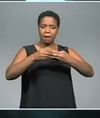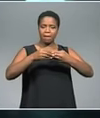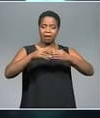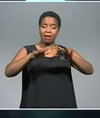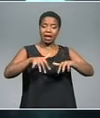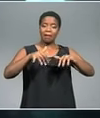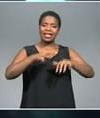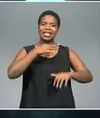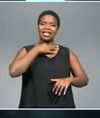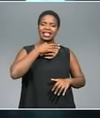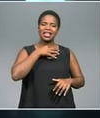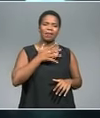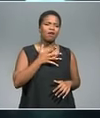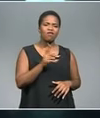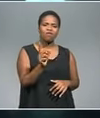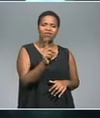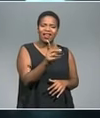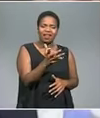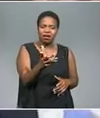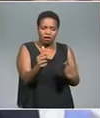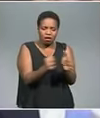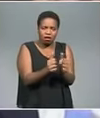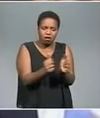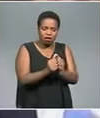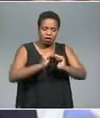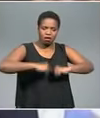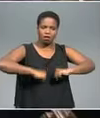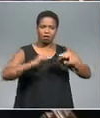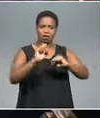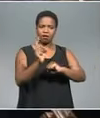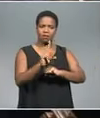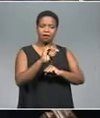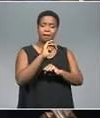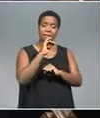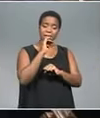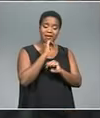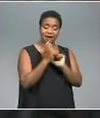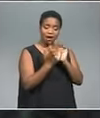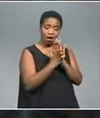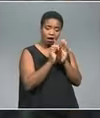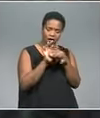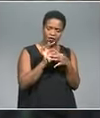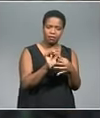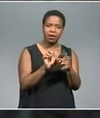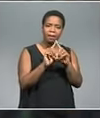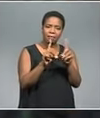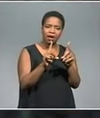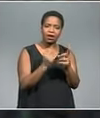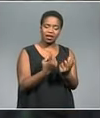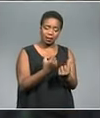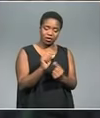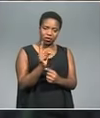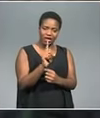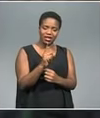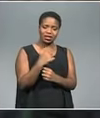type of Brexit they would like to see pass through the doors. Of course, they're not legally binding, but what they do do is